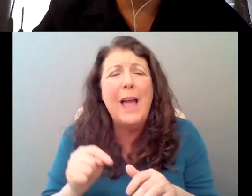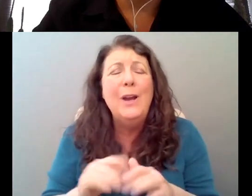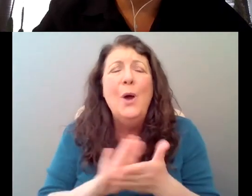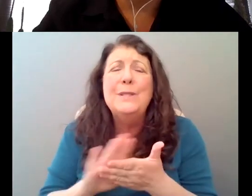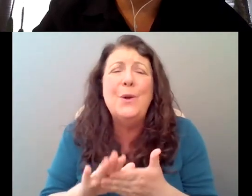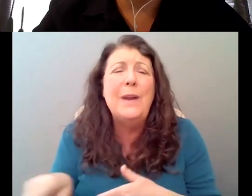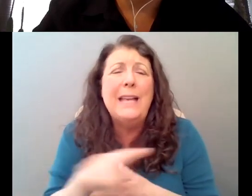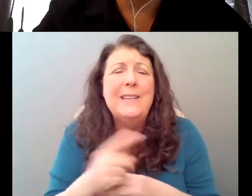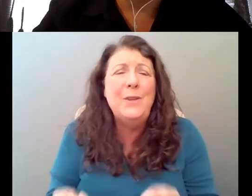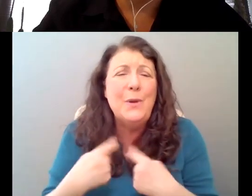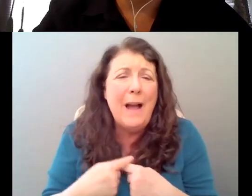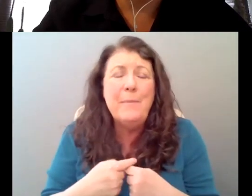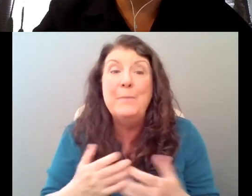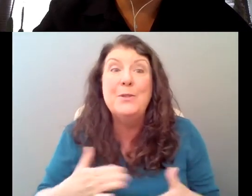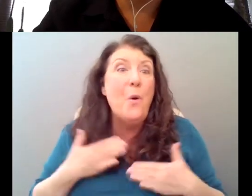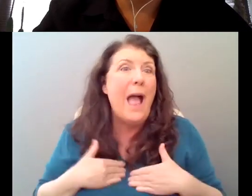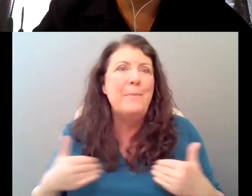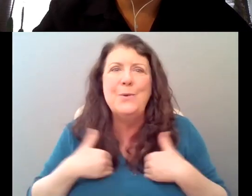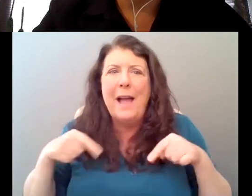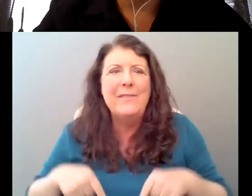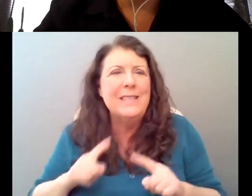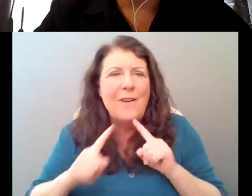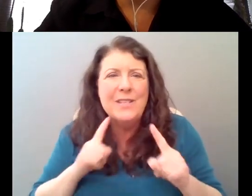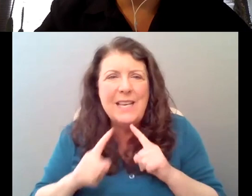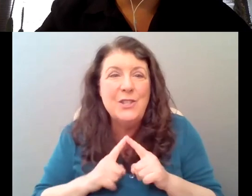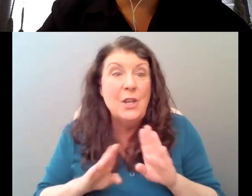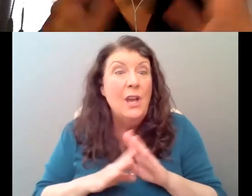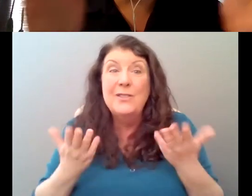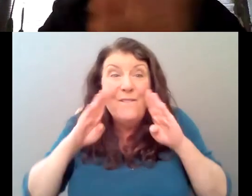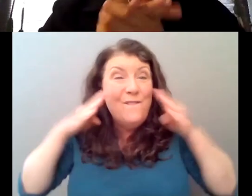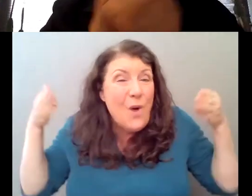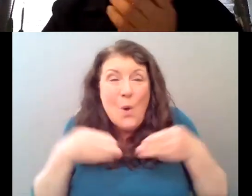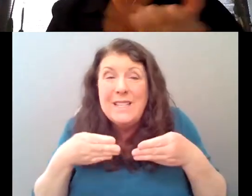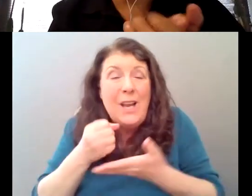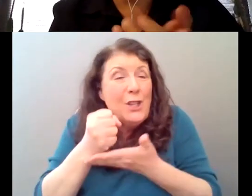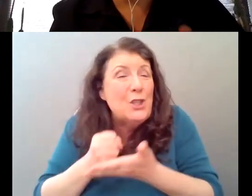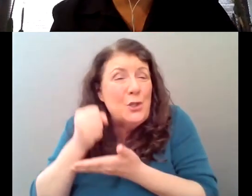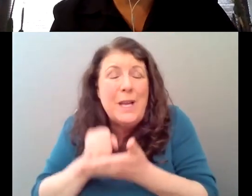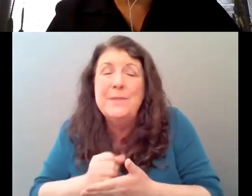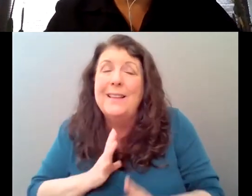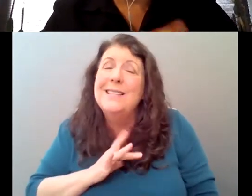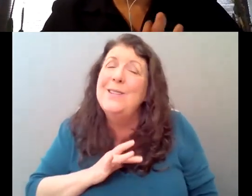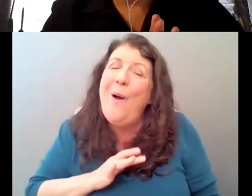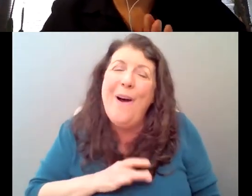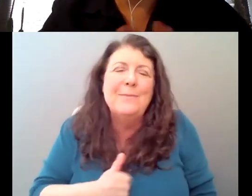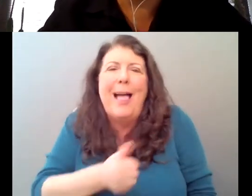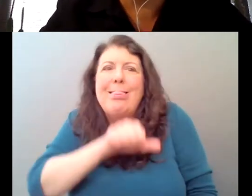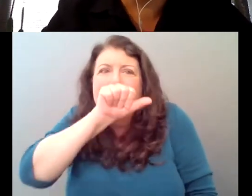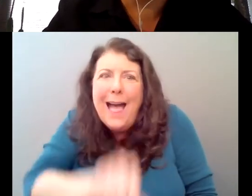so, so happy to get to have this conversation focused on the script, which is, you know, I love, I love the script.